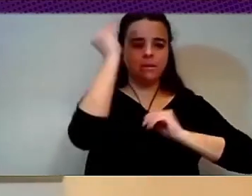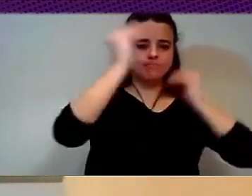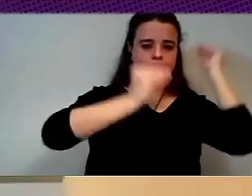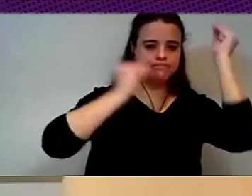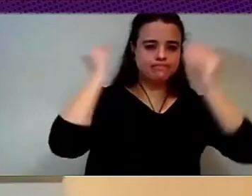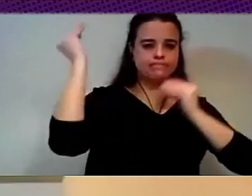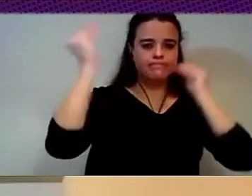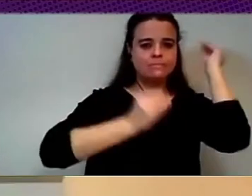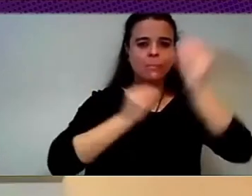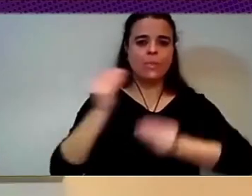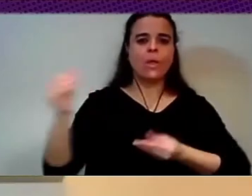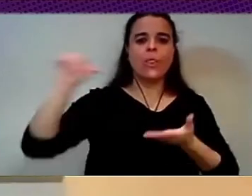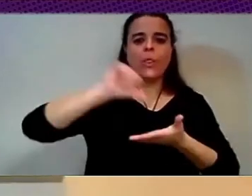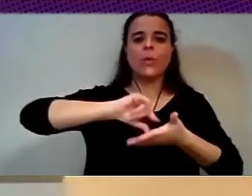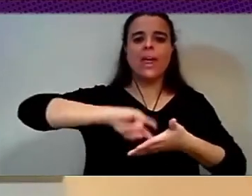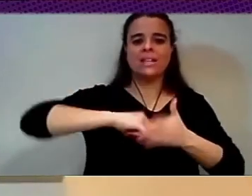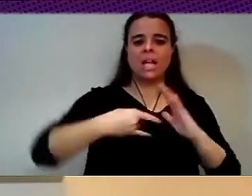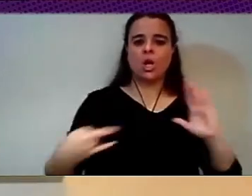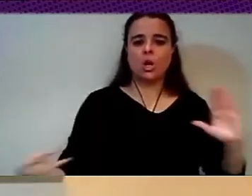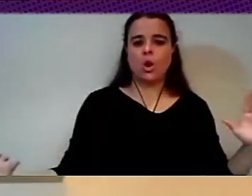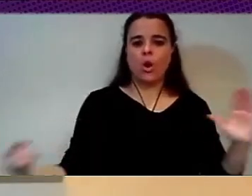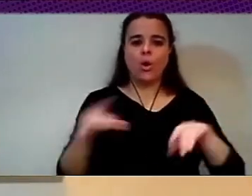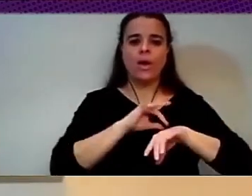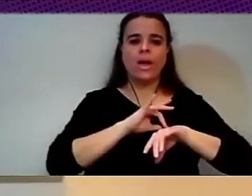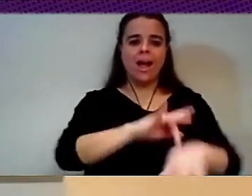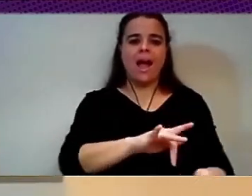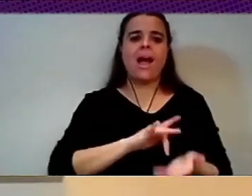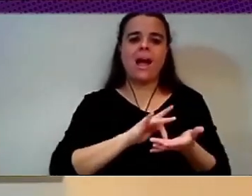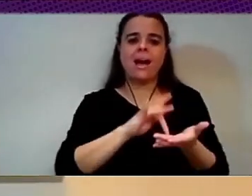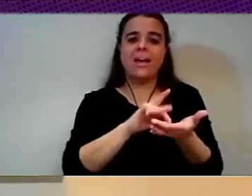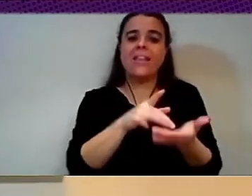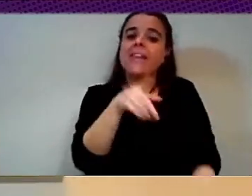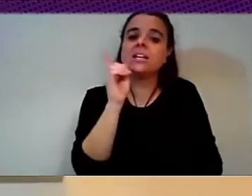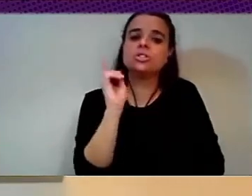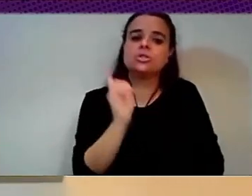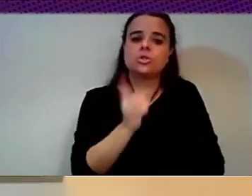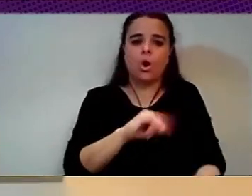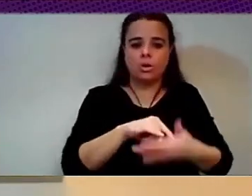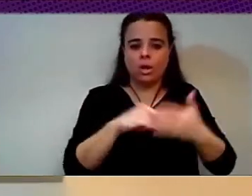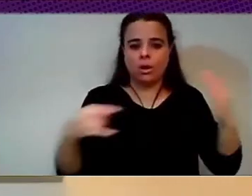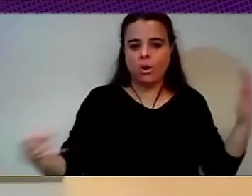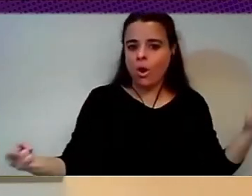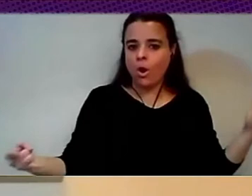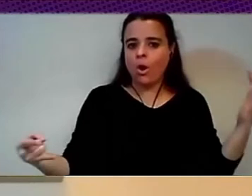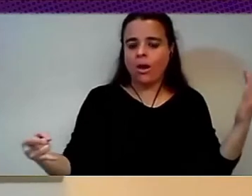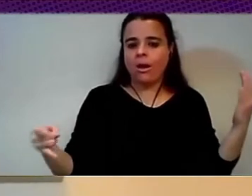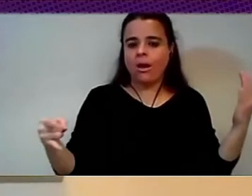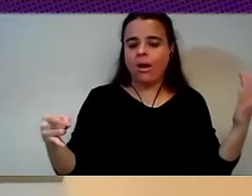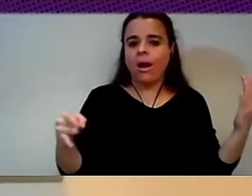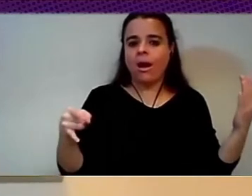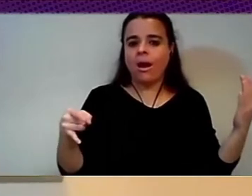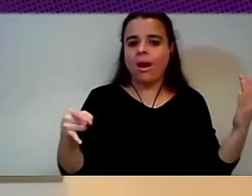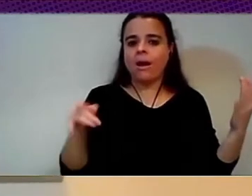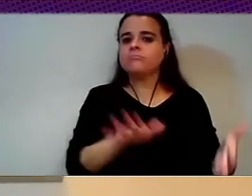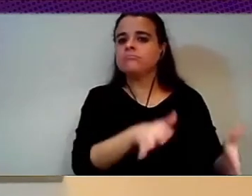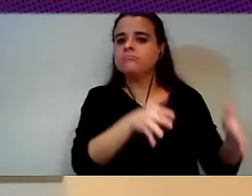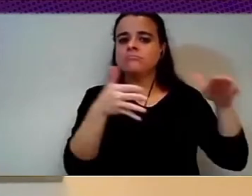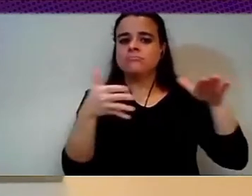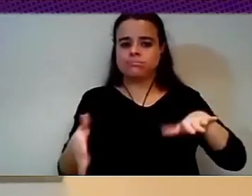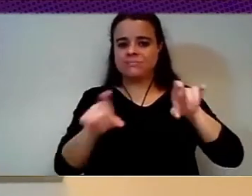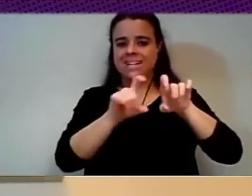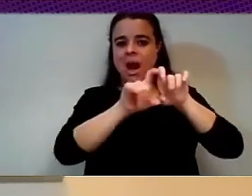implemented by the big tech, where you basically were going to give the ownership of the critical